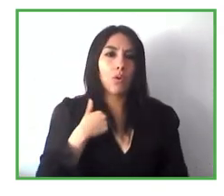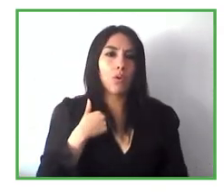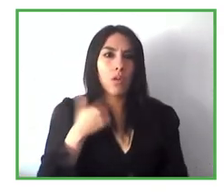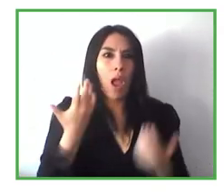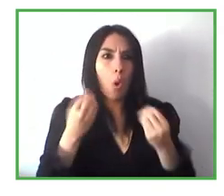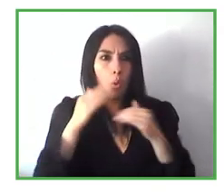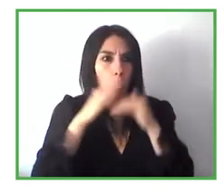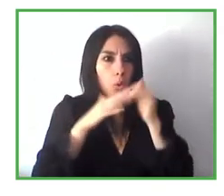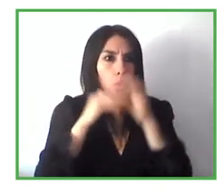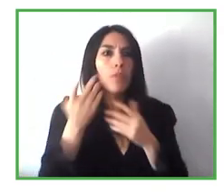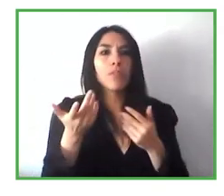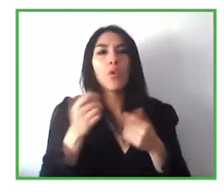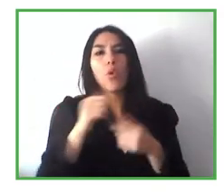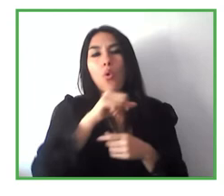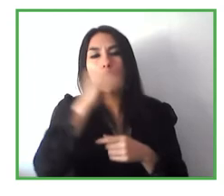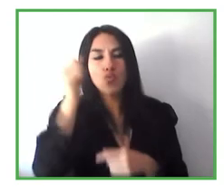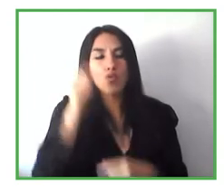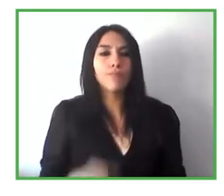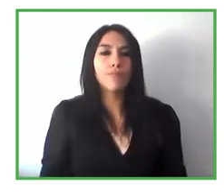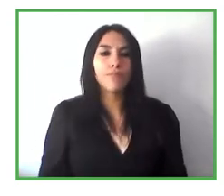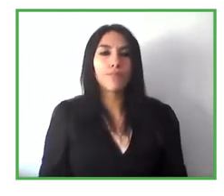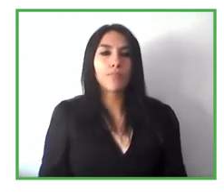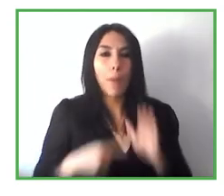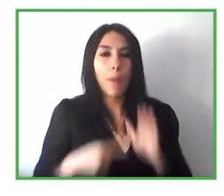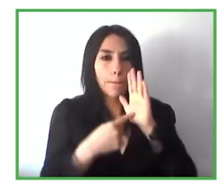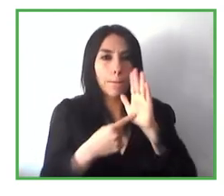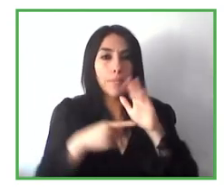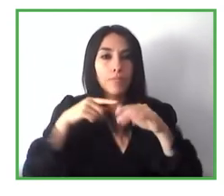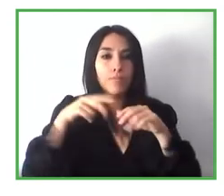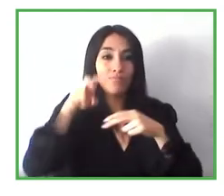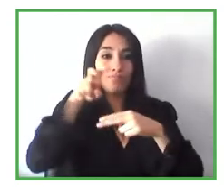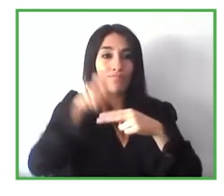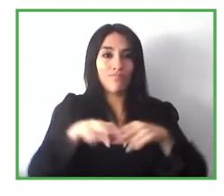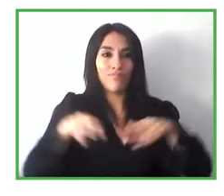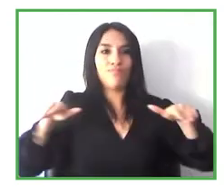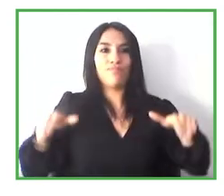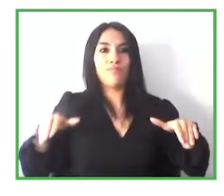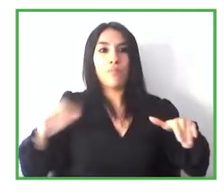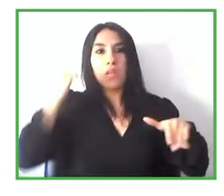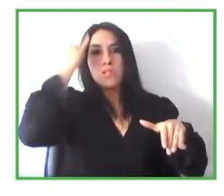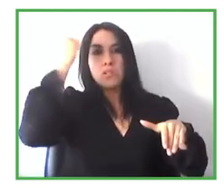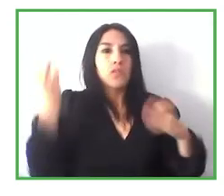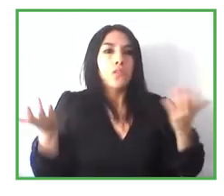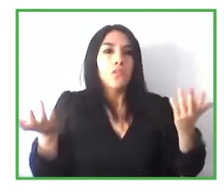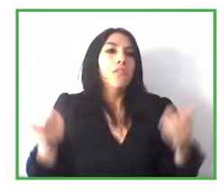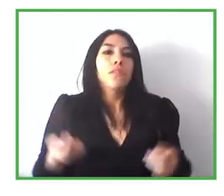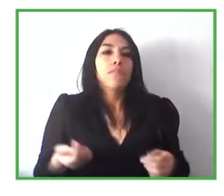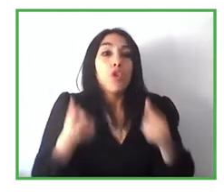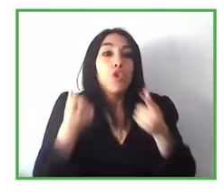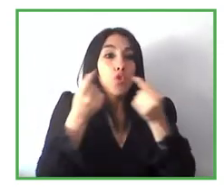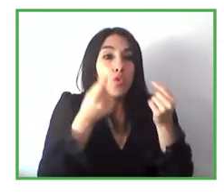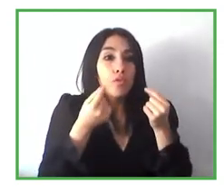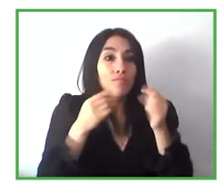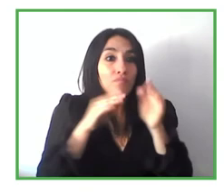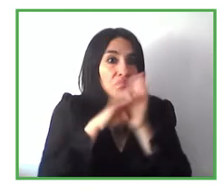Another thing is the sofa, the smart sofa, this is something that we are developing